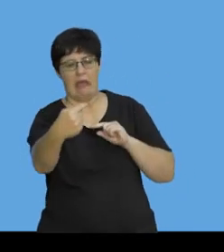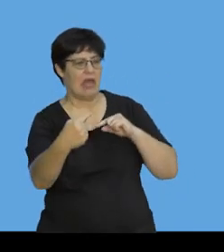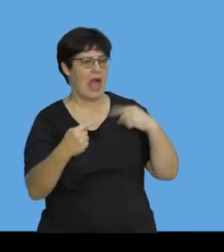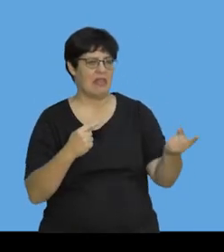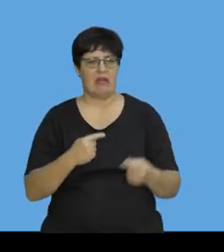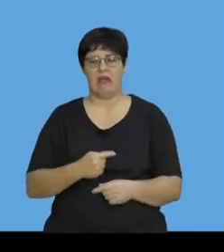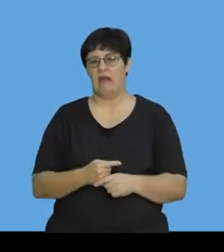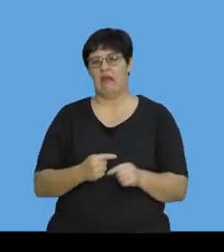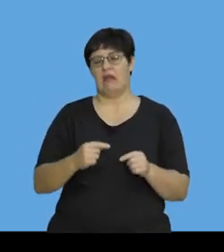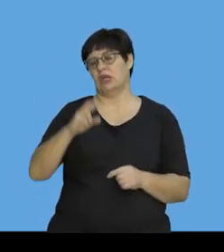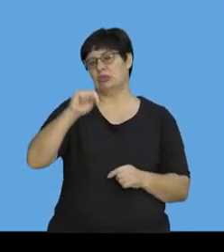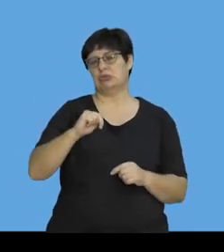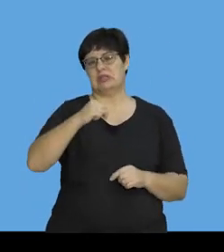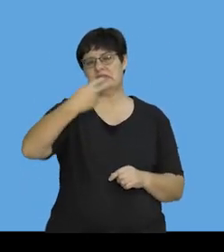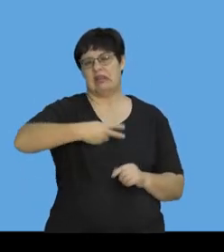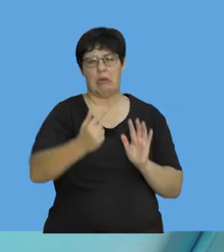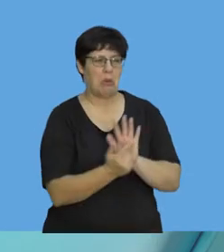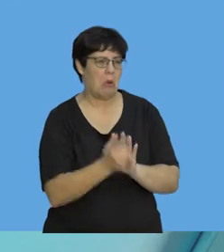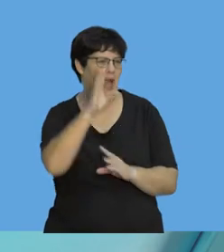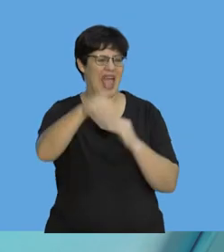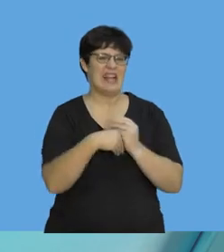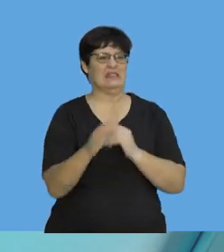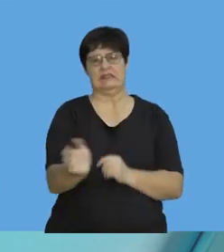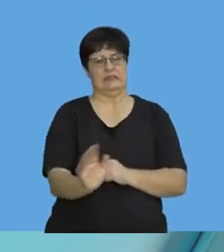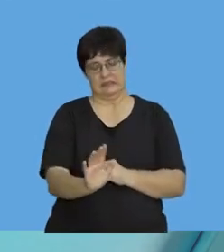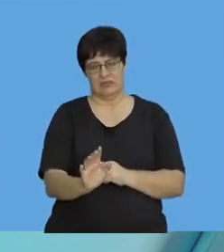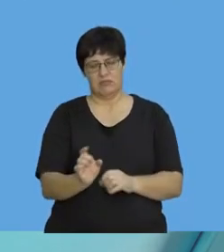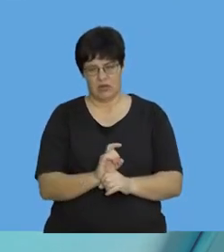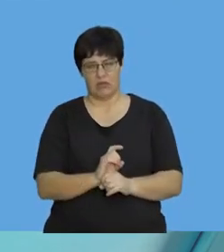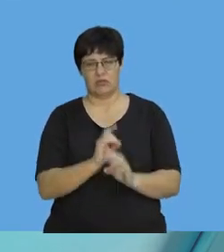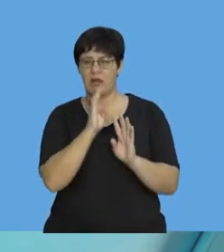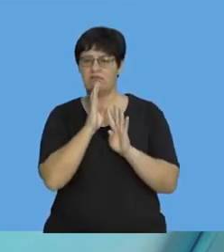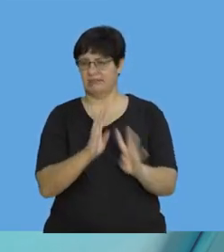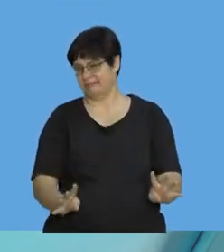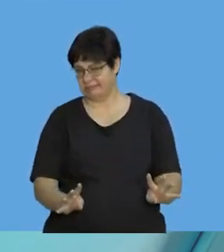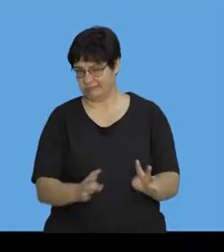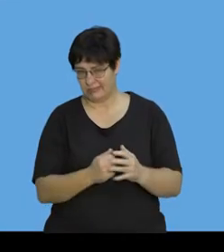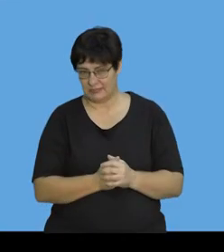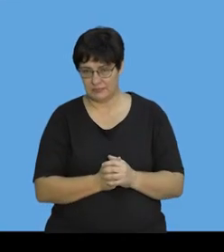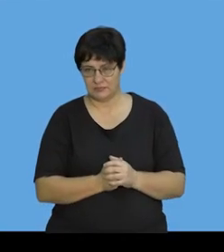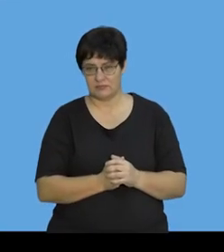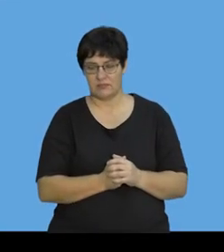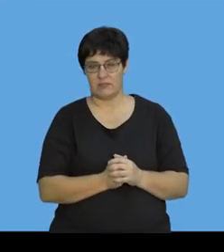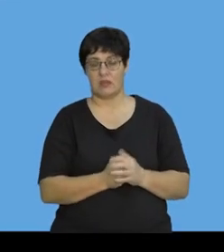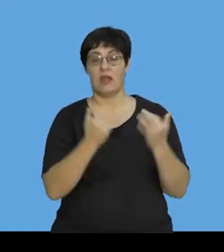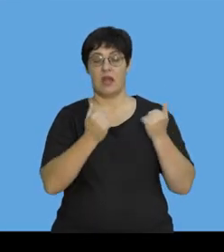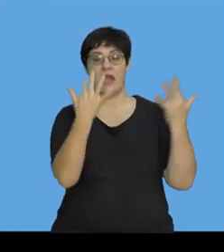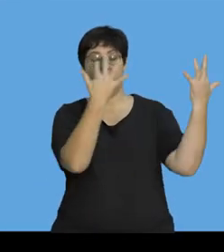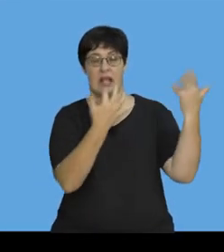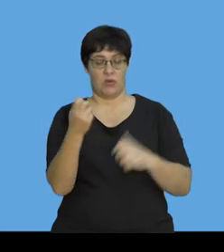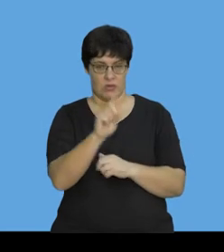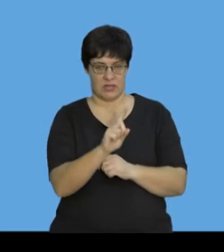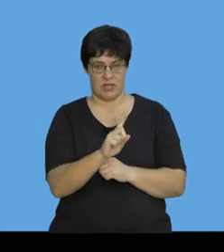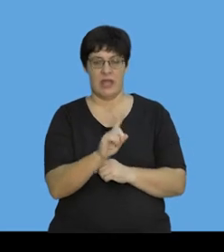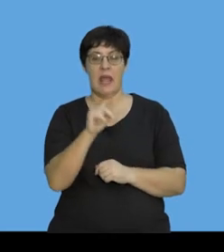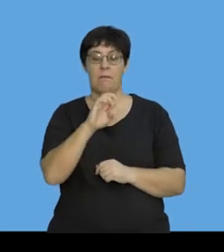Newton's second law and do all sorts of weird things in this section. Okay. We're going to keep it simple. What we're going to calculate is the